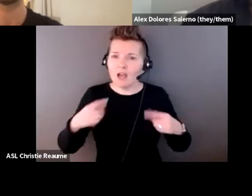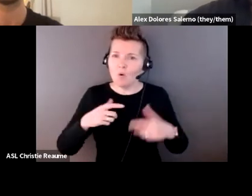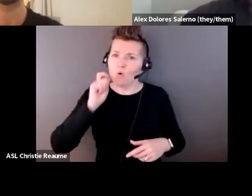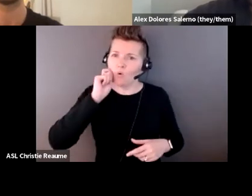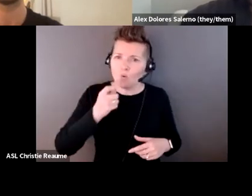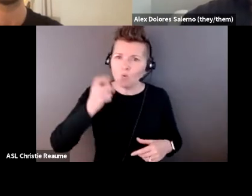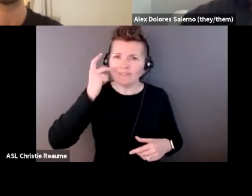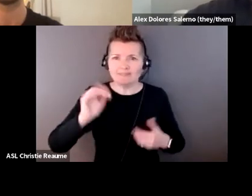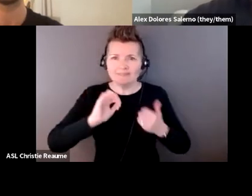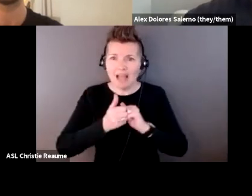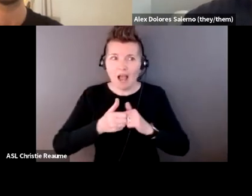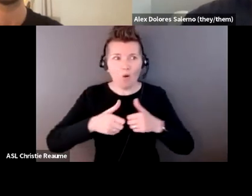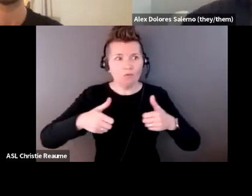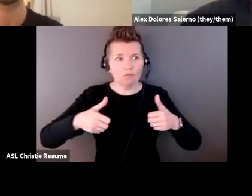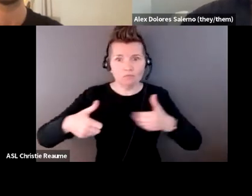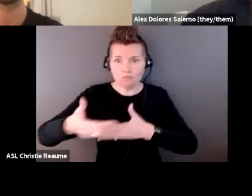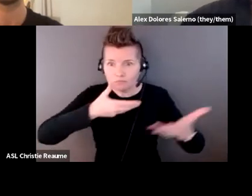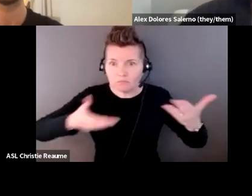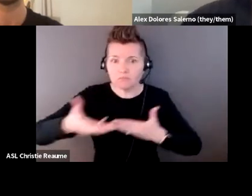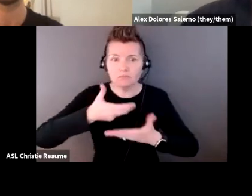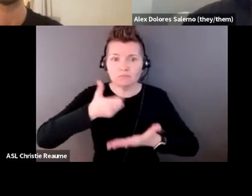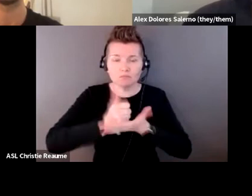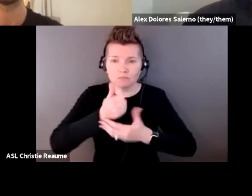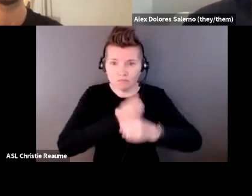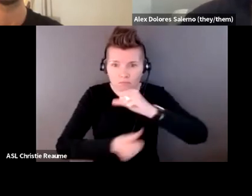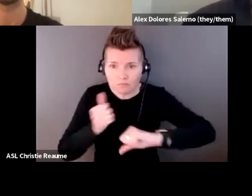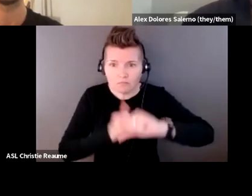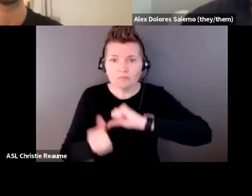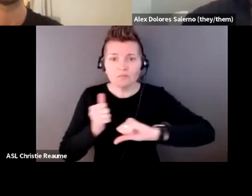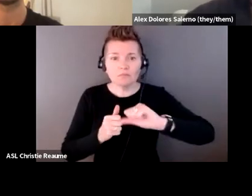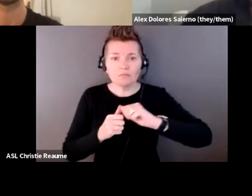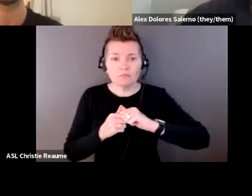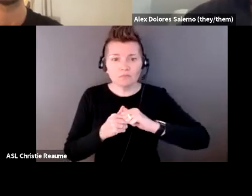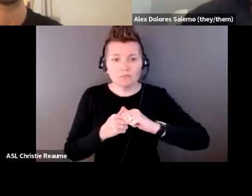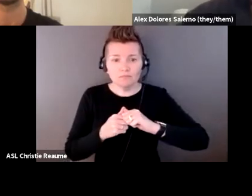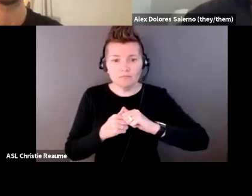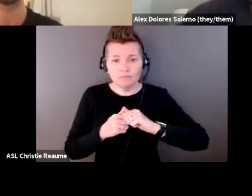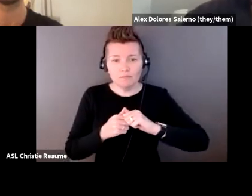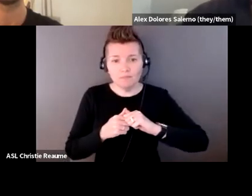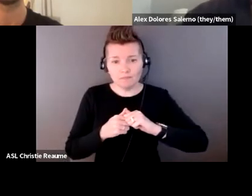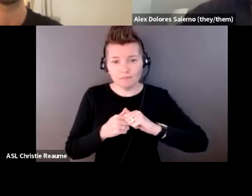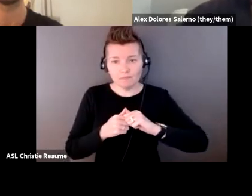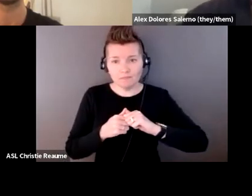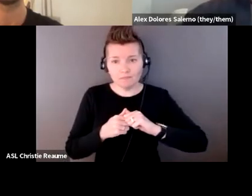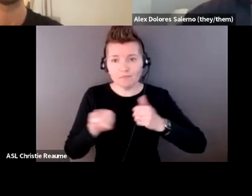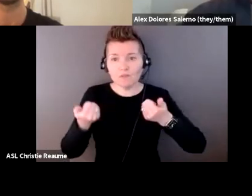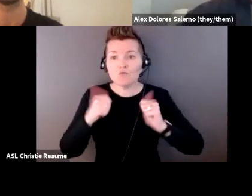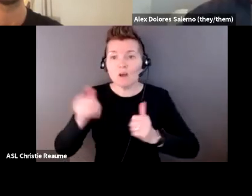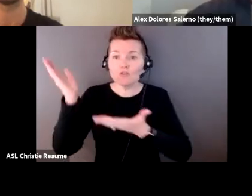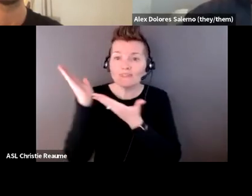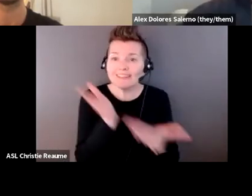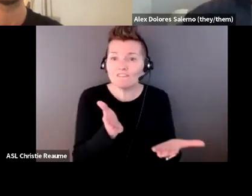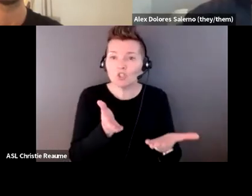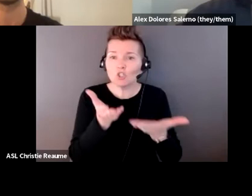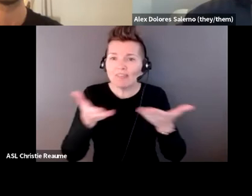together and before helping deliver things across the city and